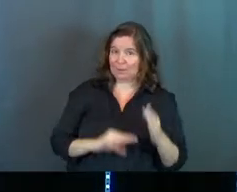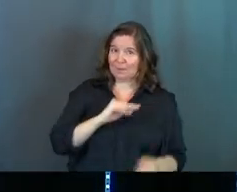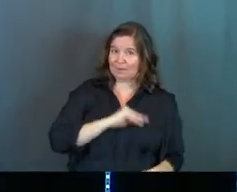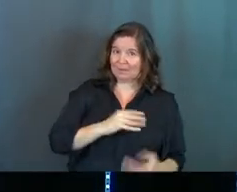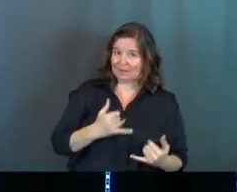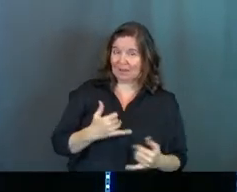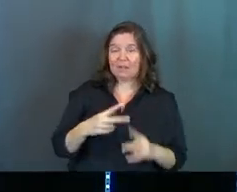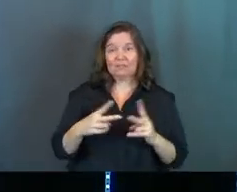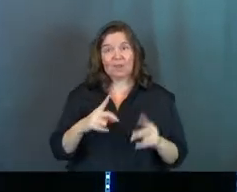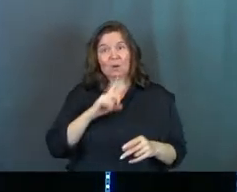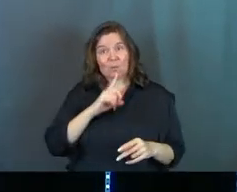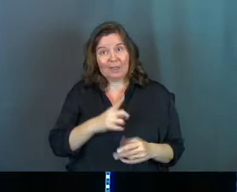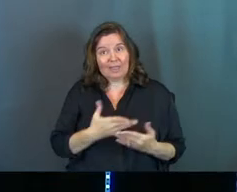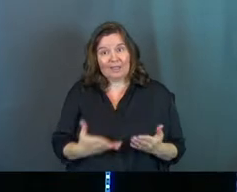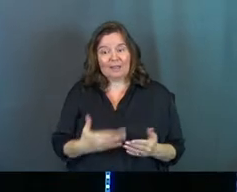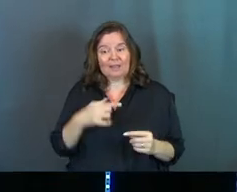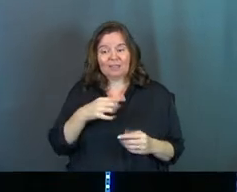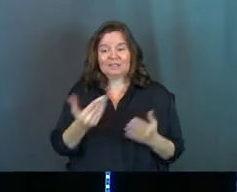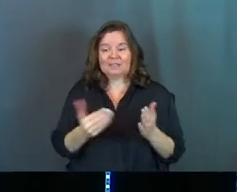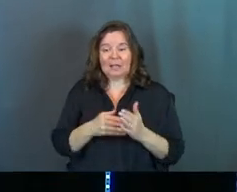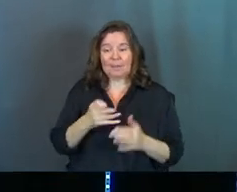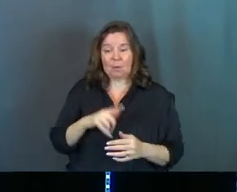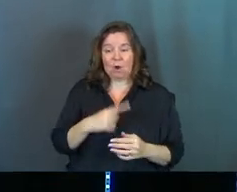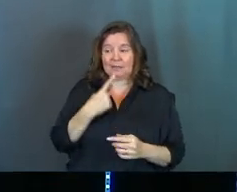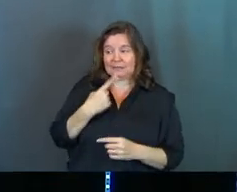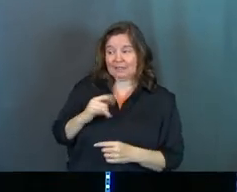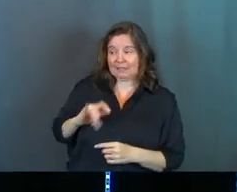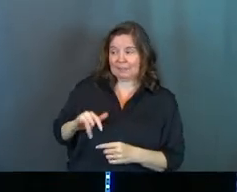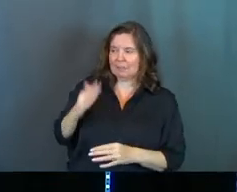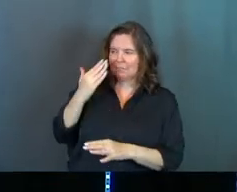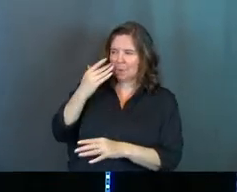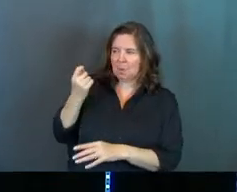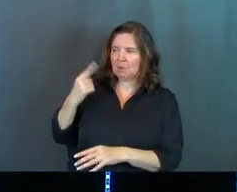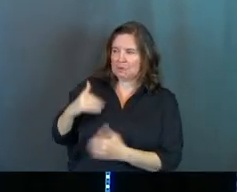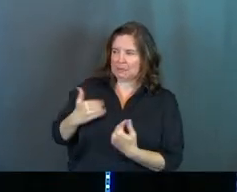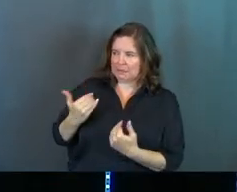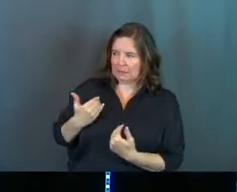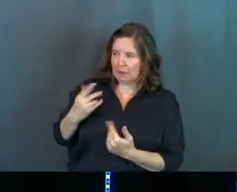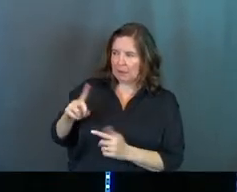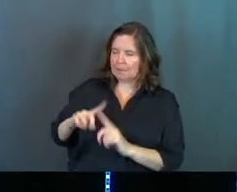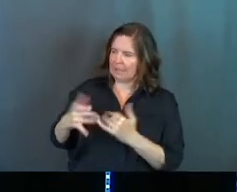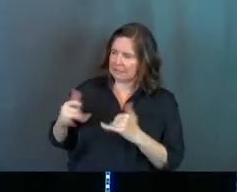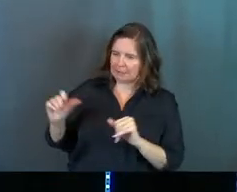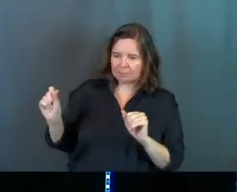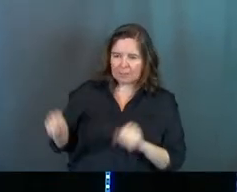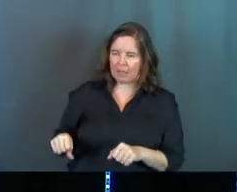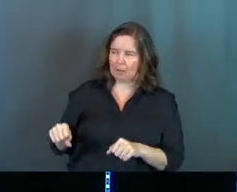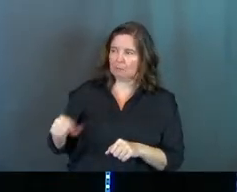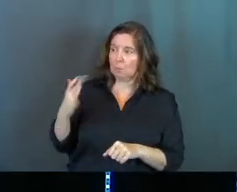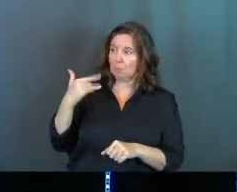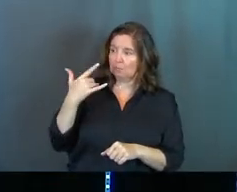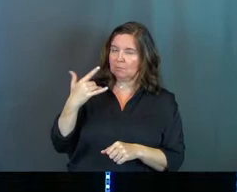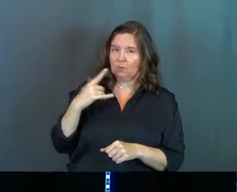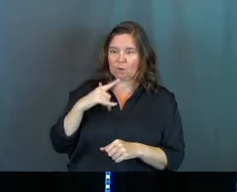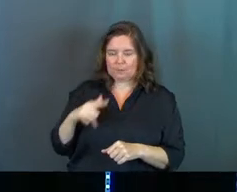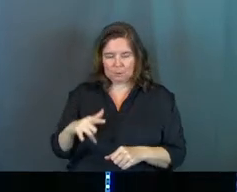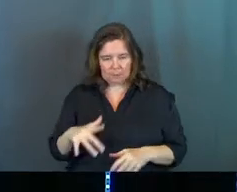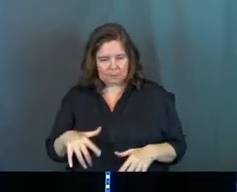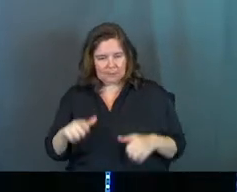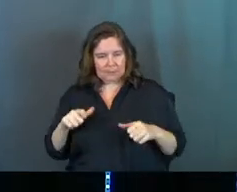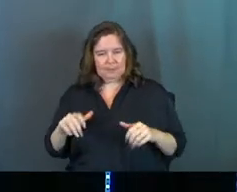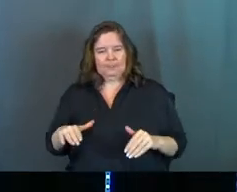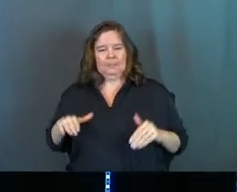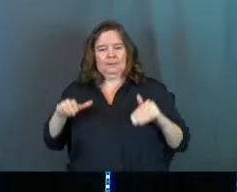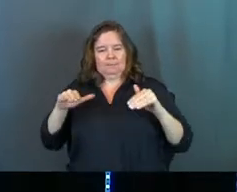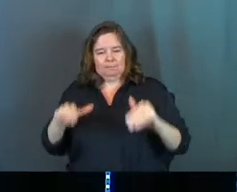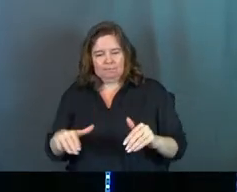now. And it's a very real thing. This is, again, Paul talking to Timothy because Timothy's a very young dude. And for him to step into this role of